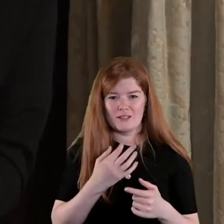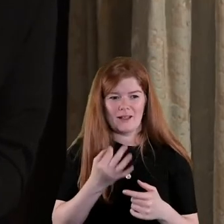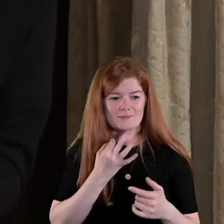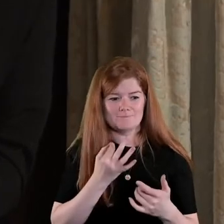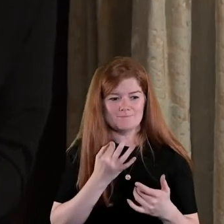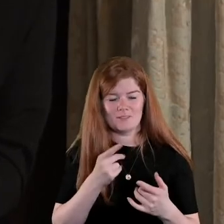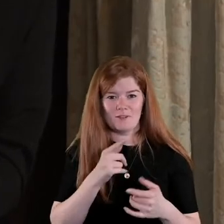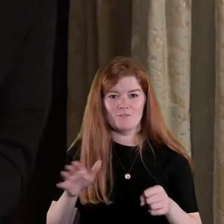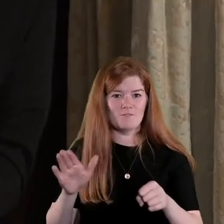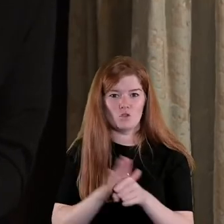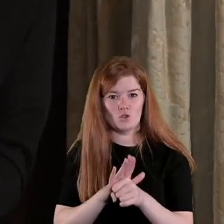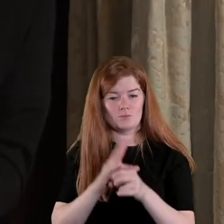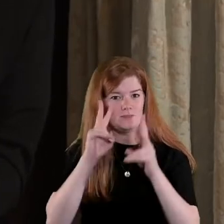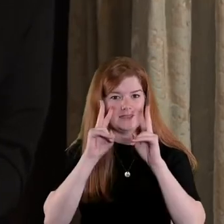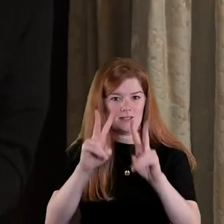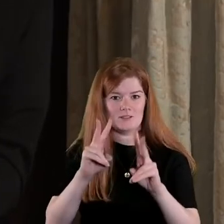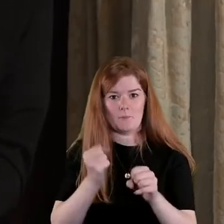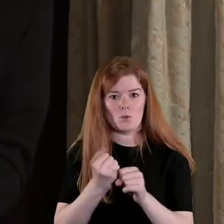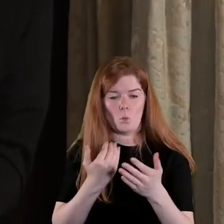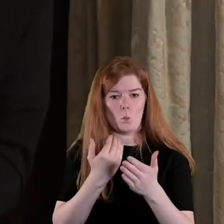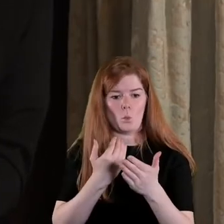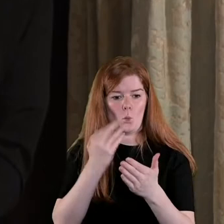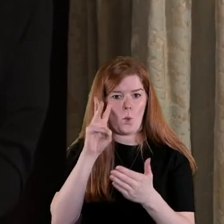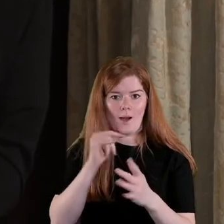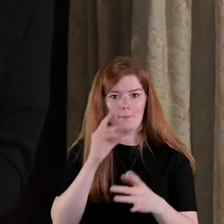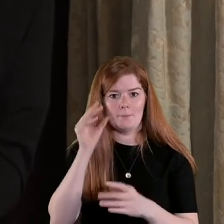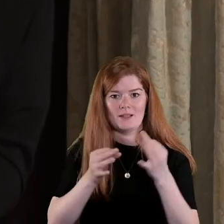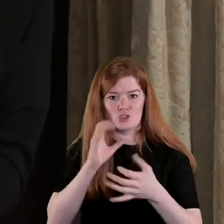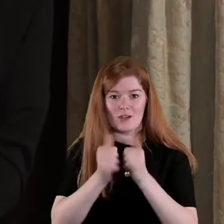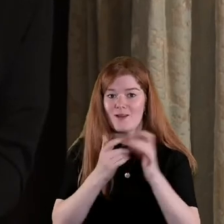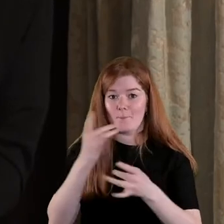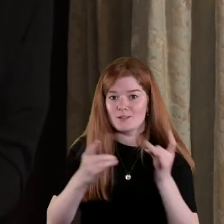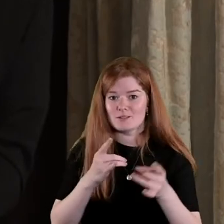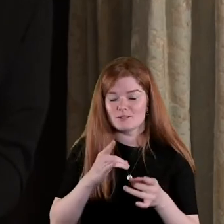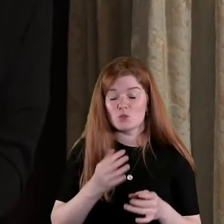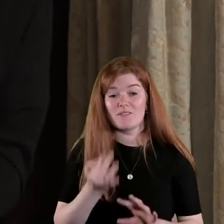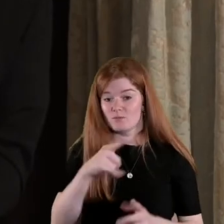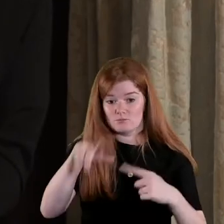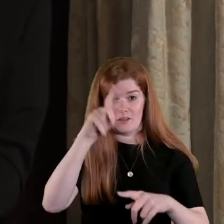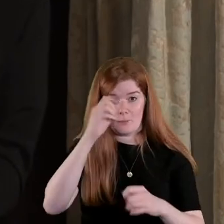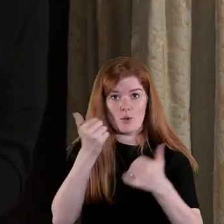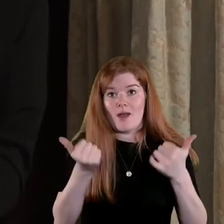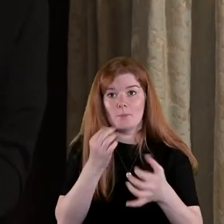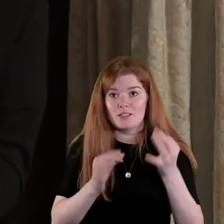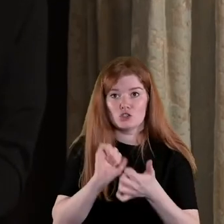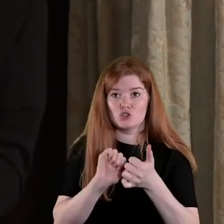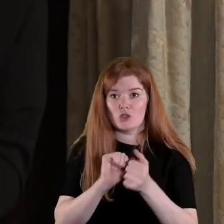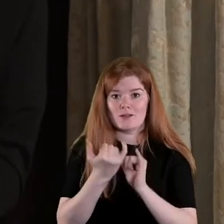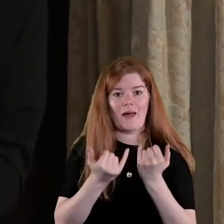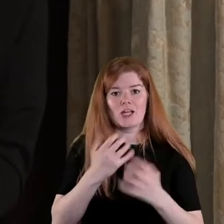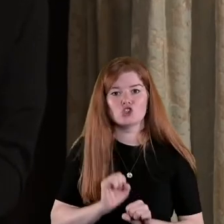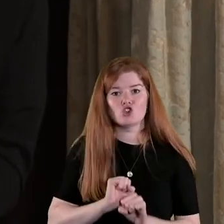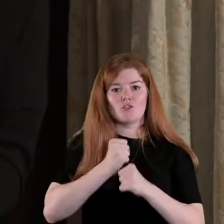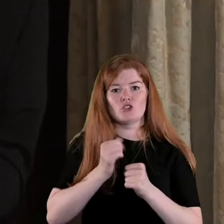that great insight into what the cause of political change is so if you think about any fundamental political change like suffrage for